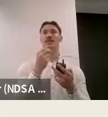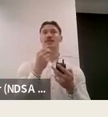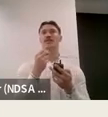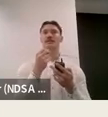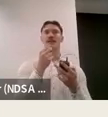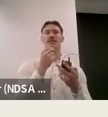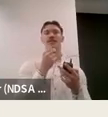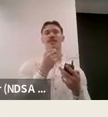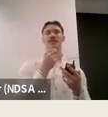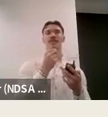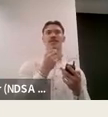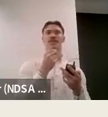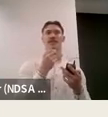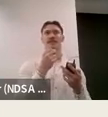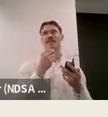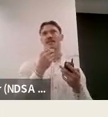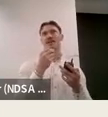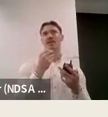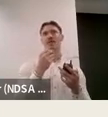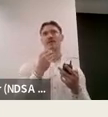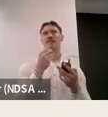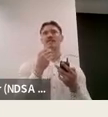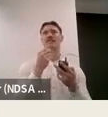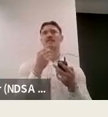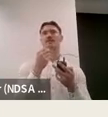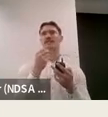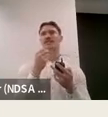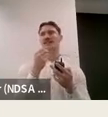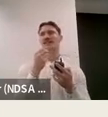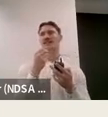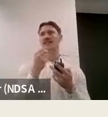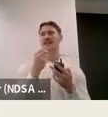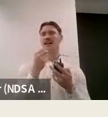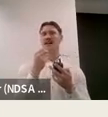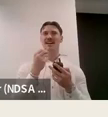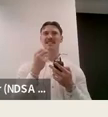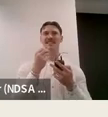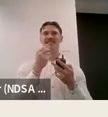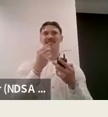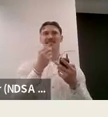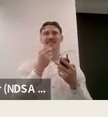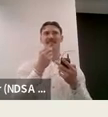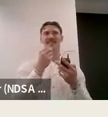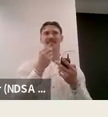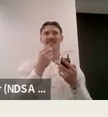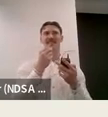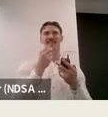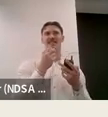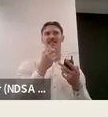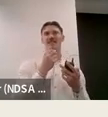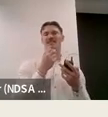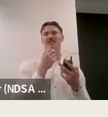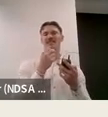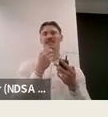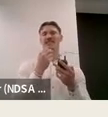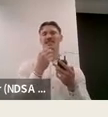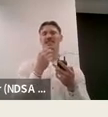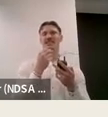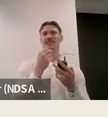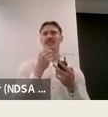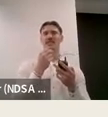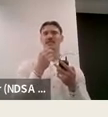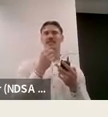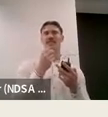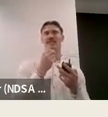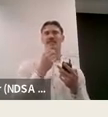that it's not culturally competent for diverse learners, that there's a one-size-fits-all for education. And this is actually a medieval way of